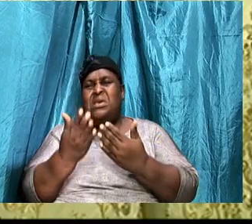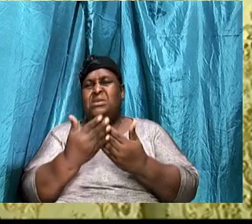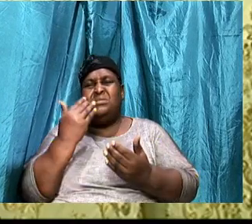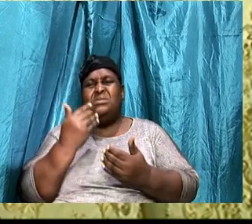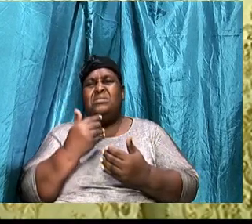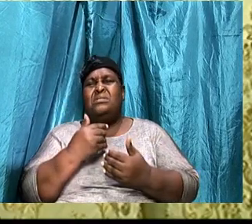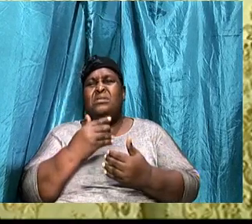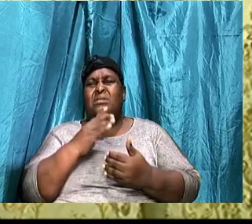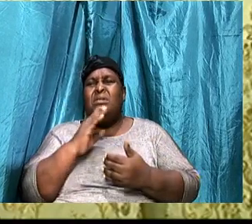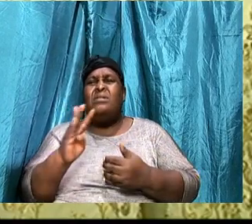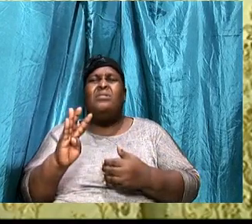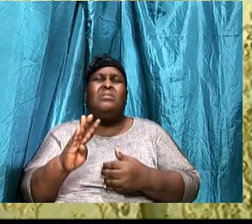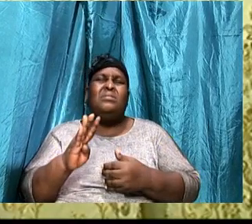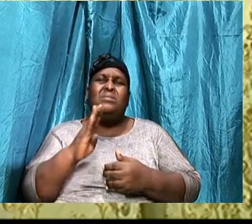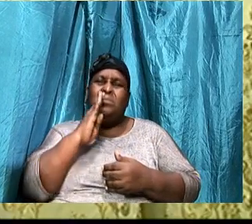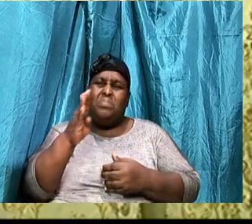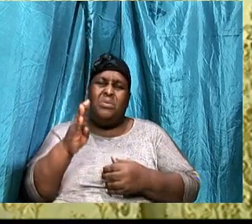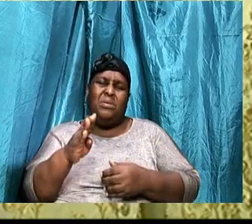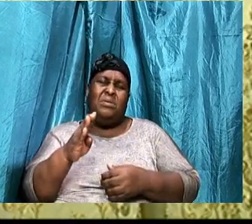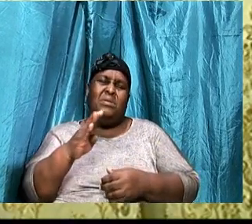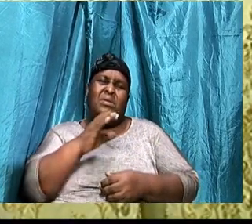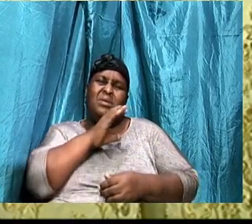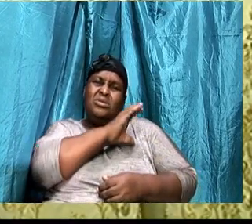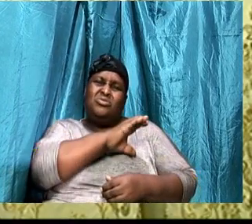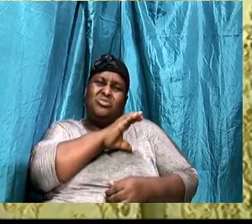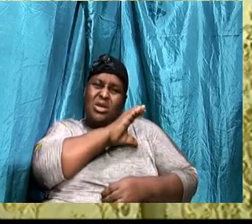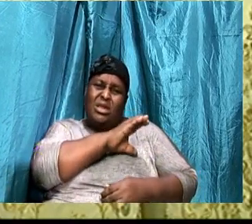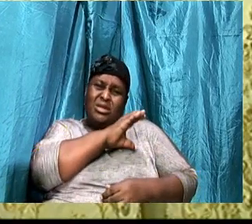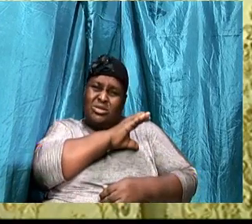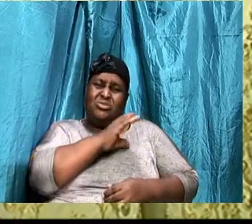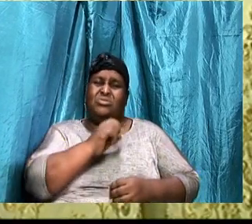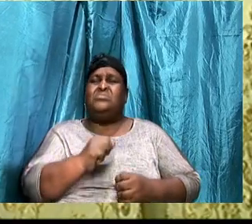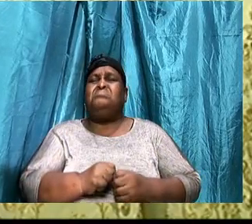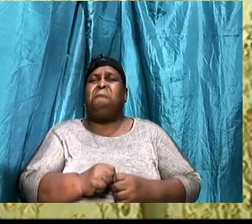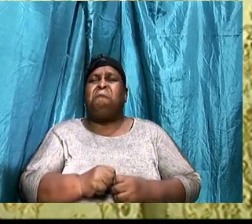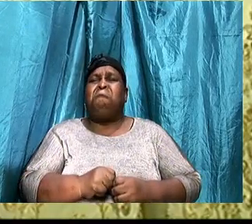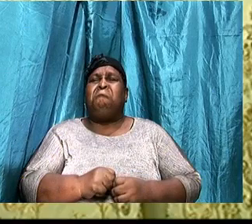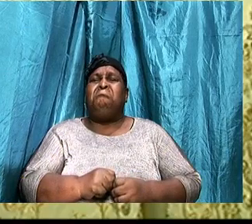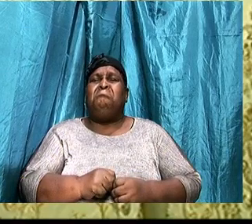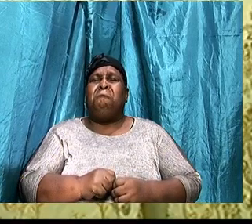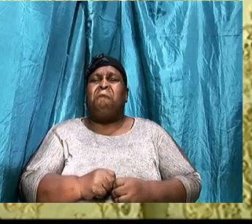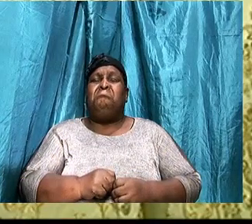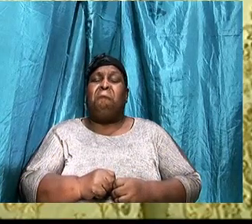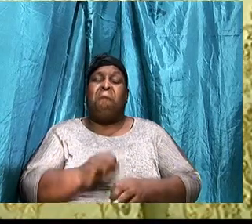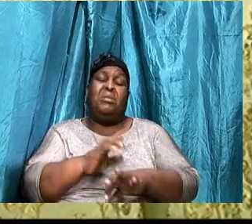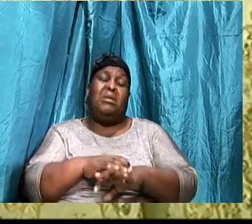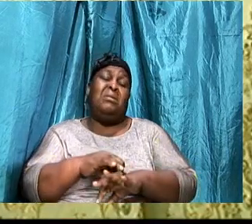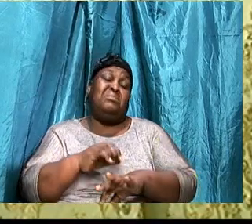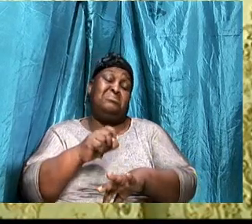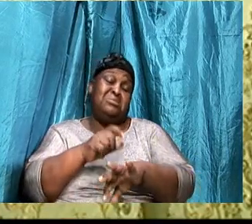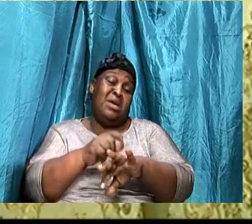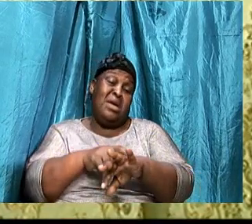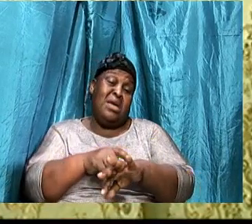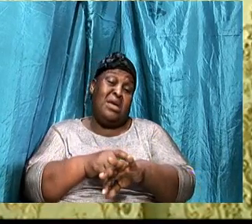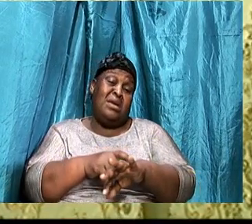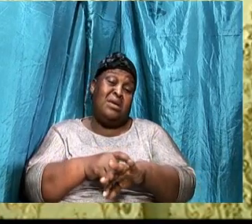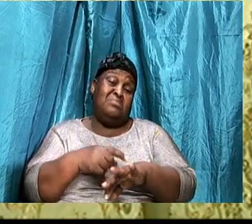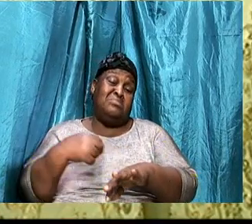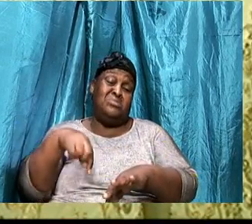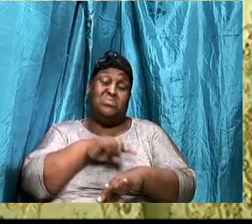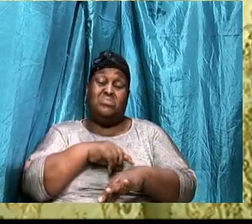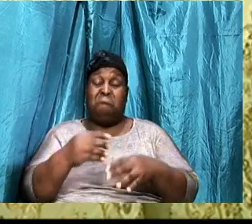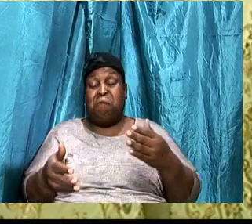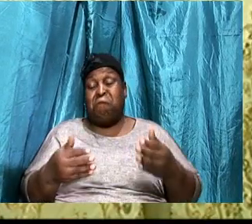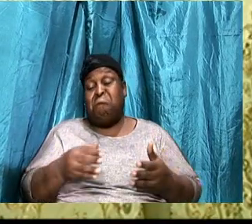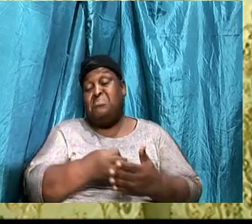times, at times I might trip up and fall. At times we might trip up